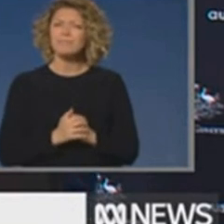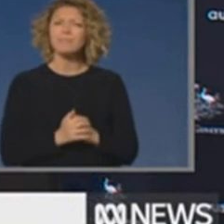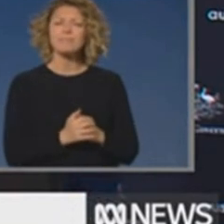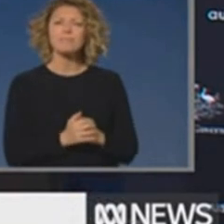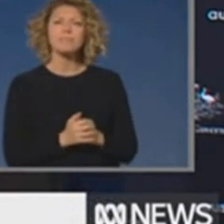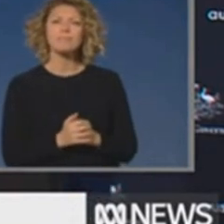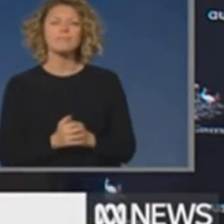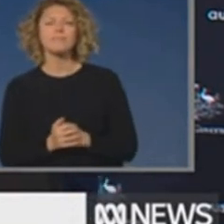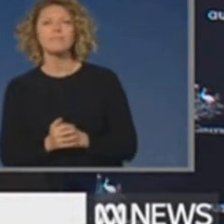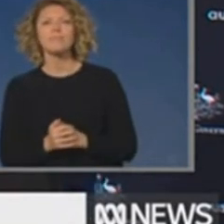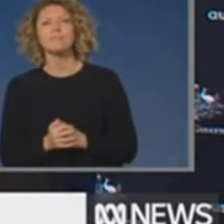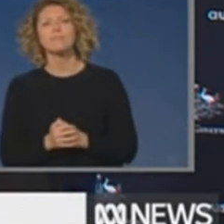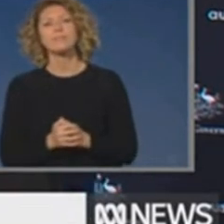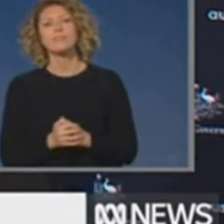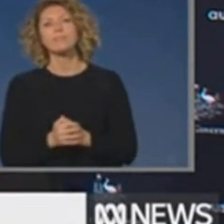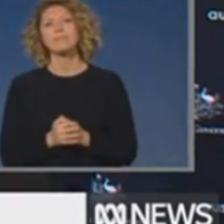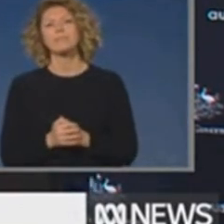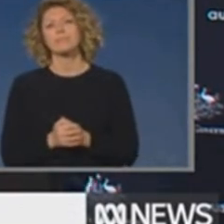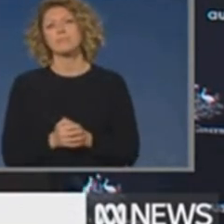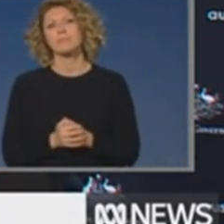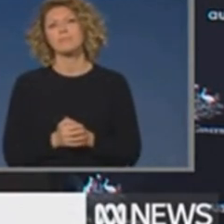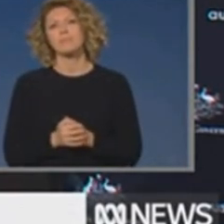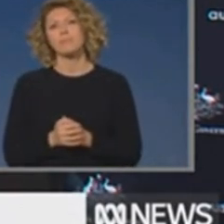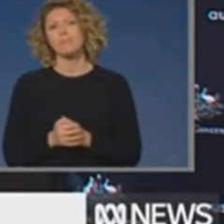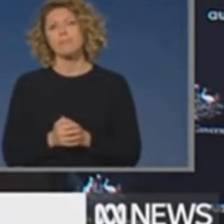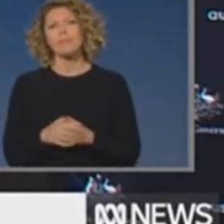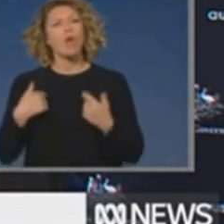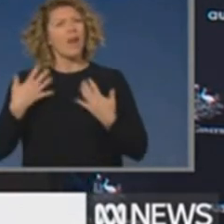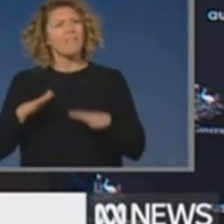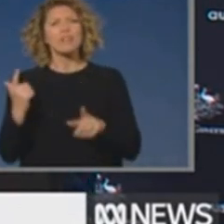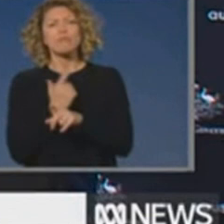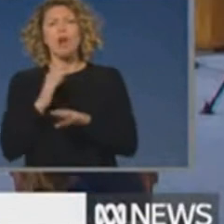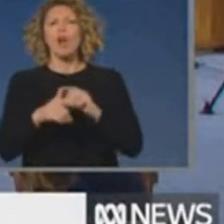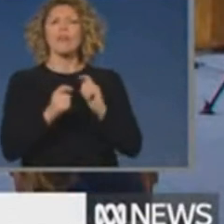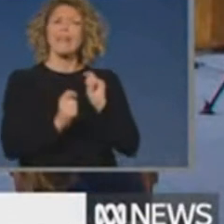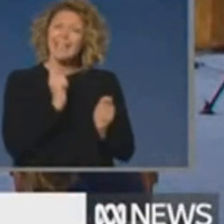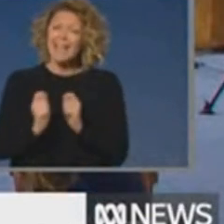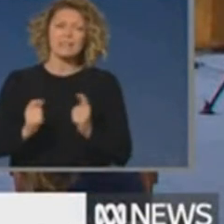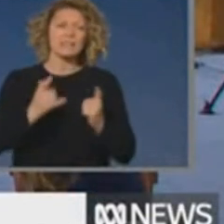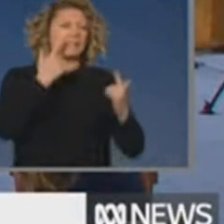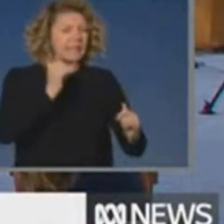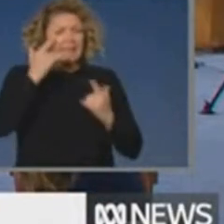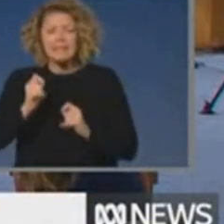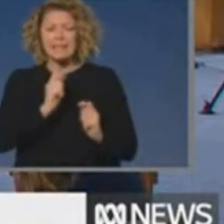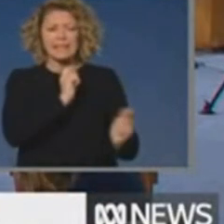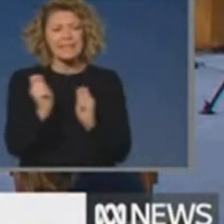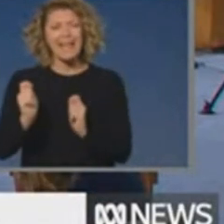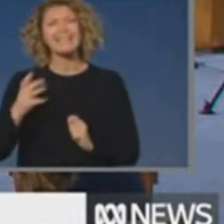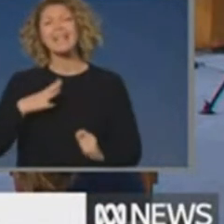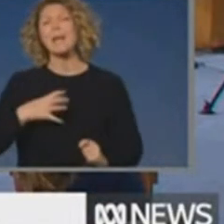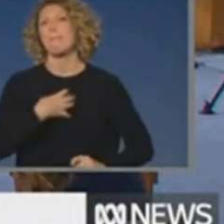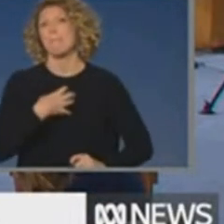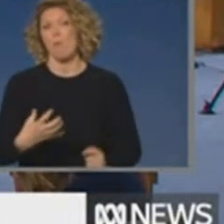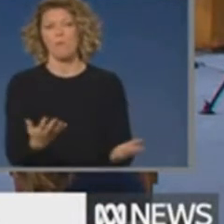a lot of work on that. As I've said at this meeting on many occasions, we need to test more people. If we are going to